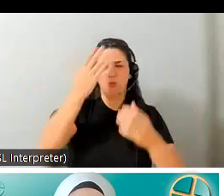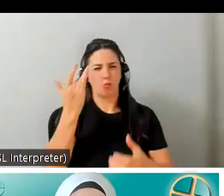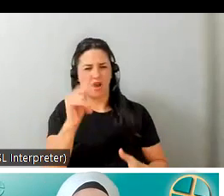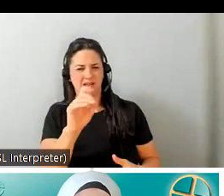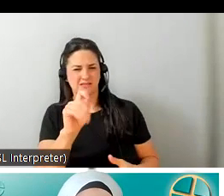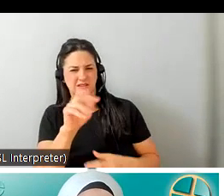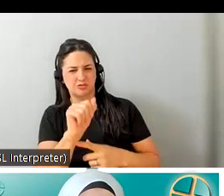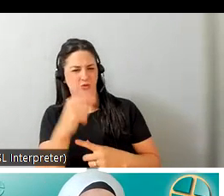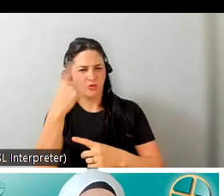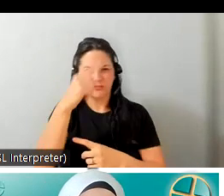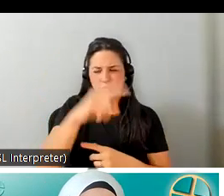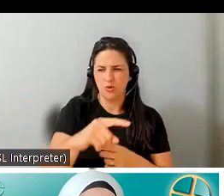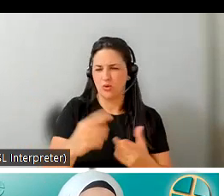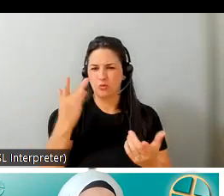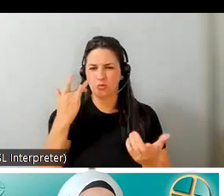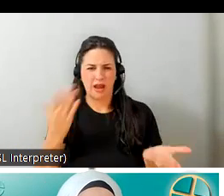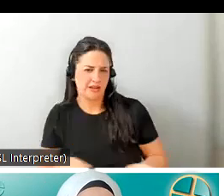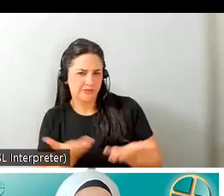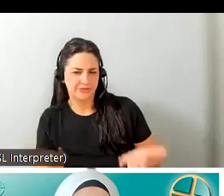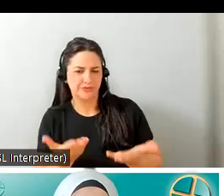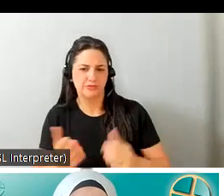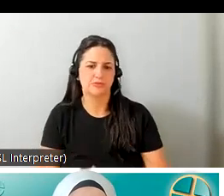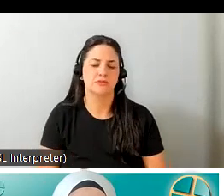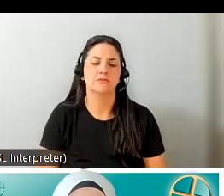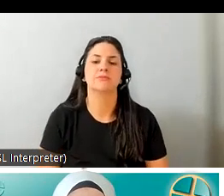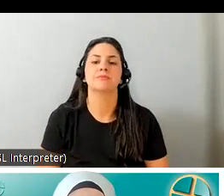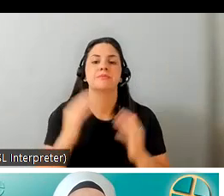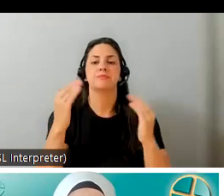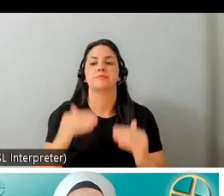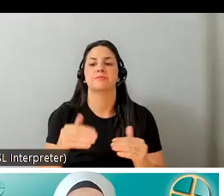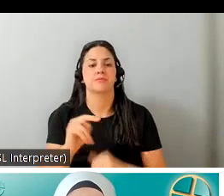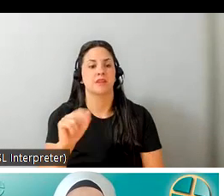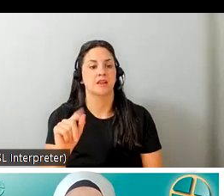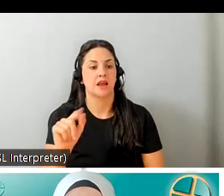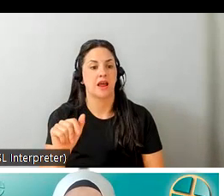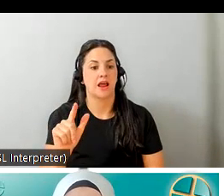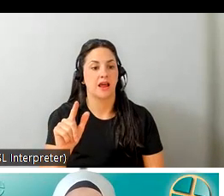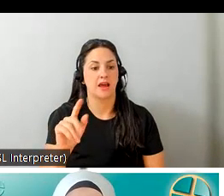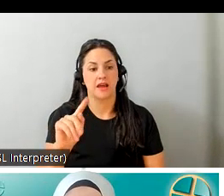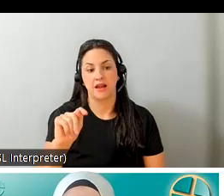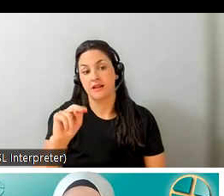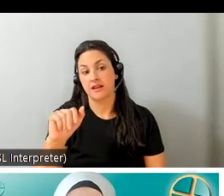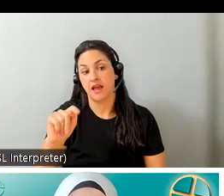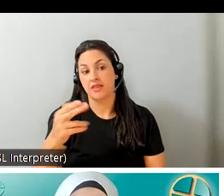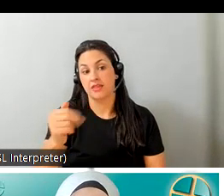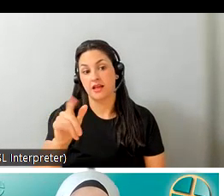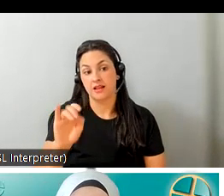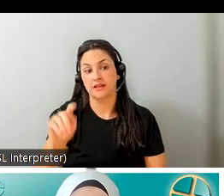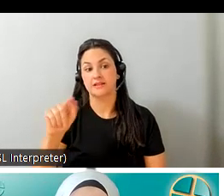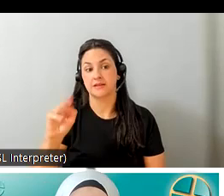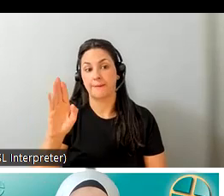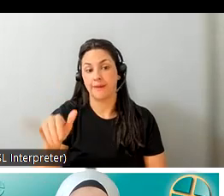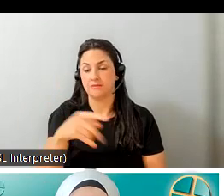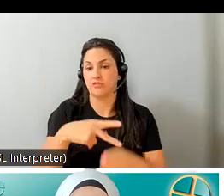does it need to exist currently um next up natalie tam bay who is a professional designer with 22